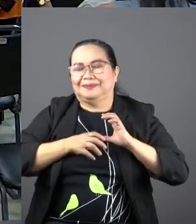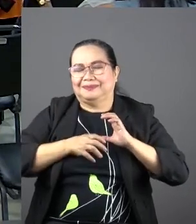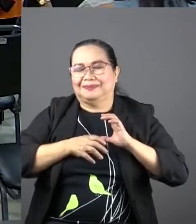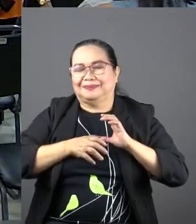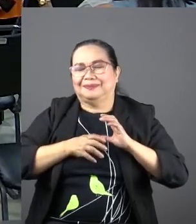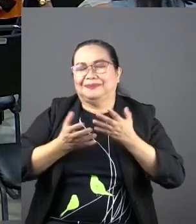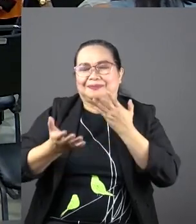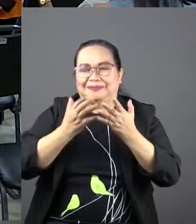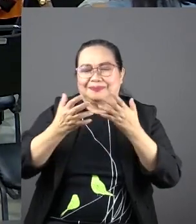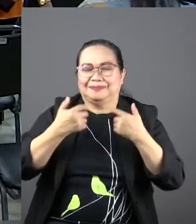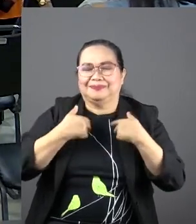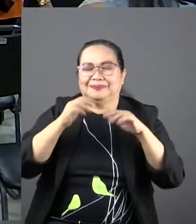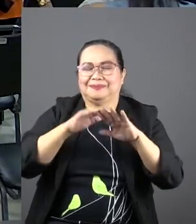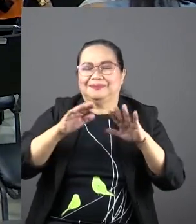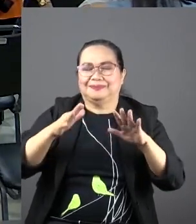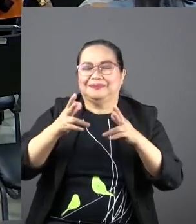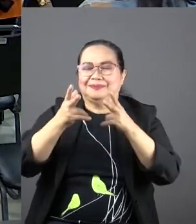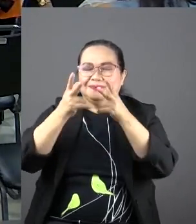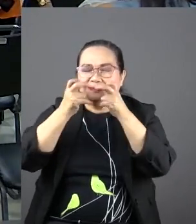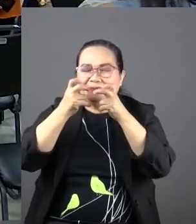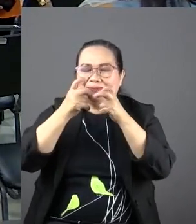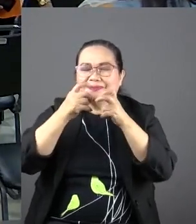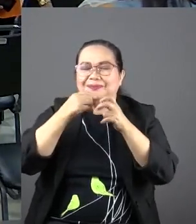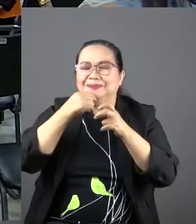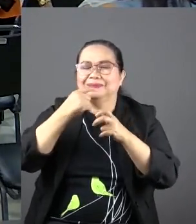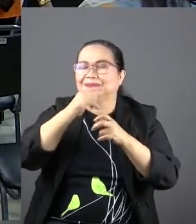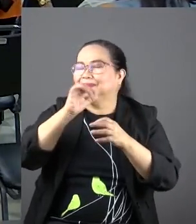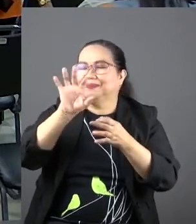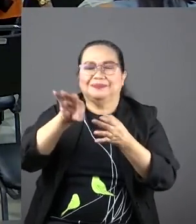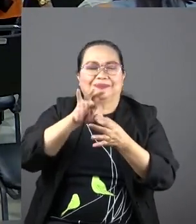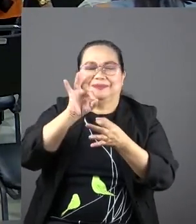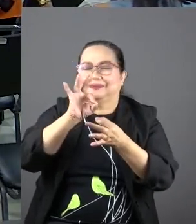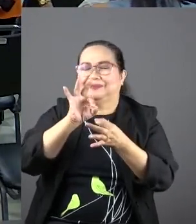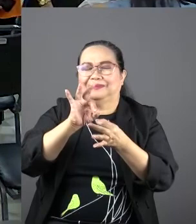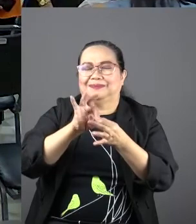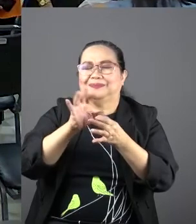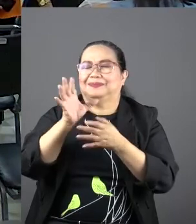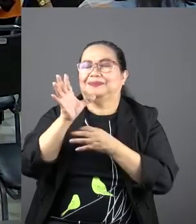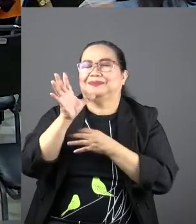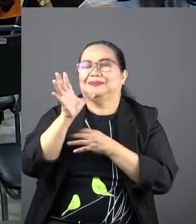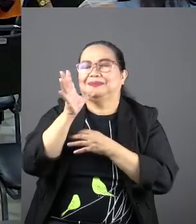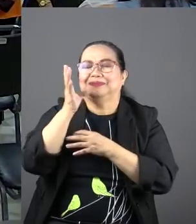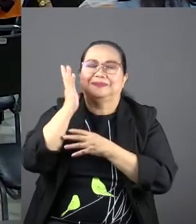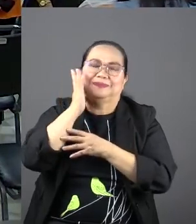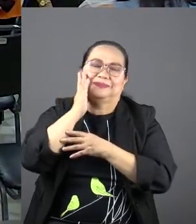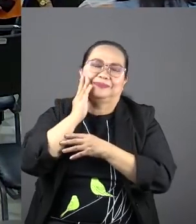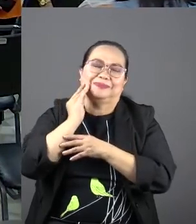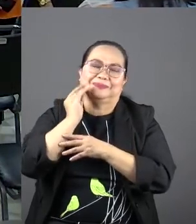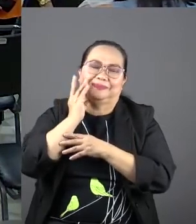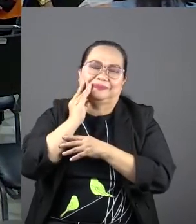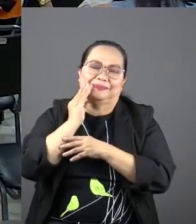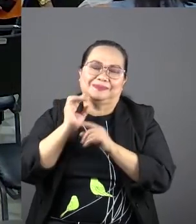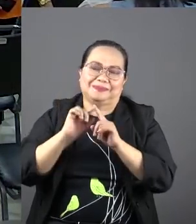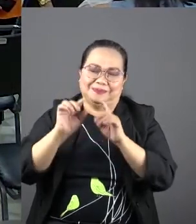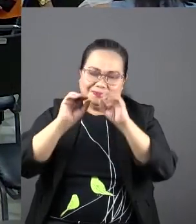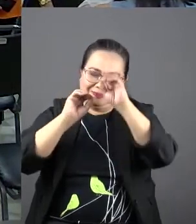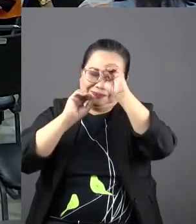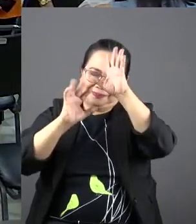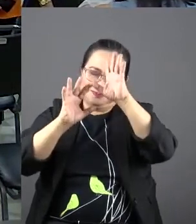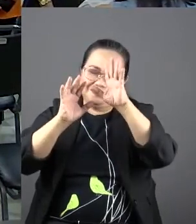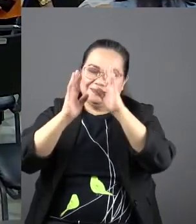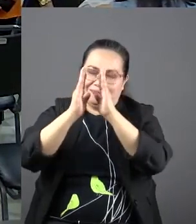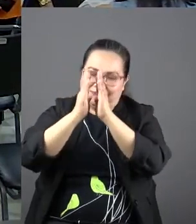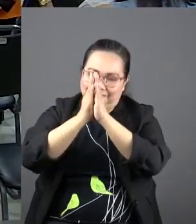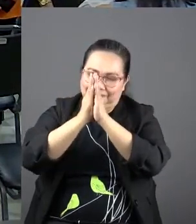Or maybe there are children here who remember a less than perfect motherhood experience. Father, I just pray you